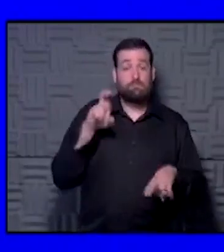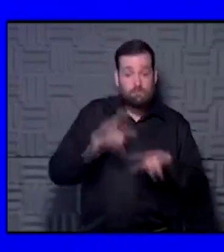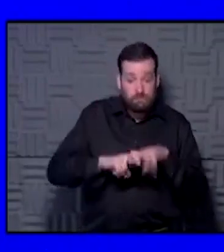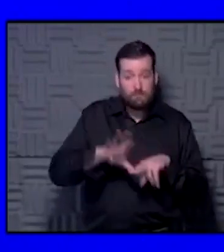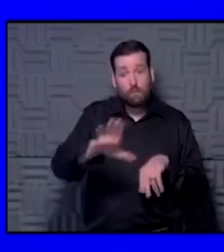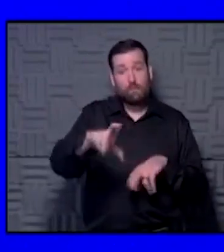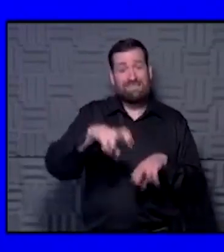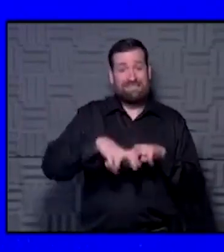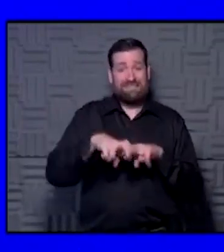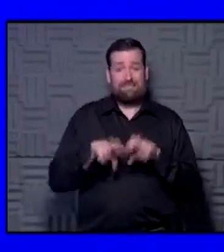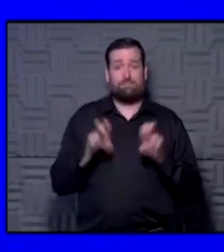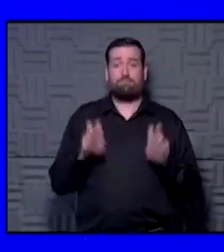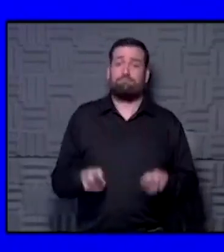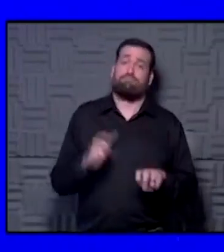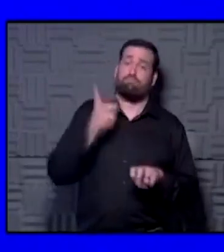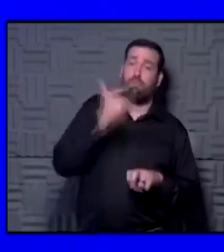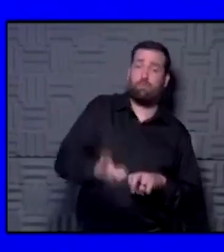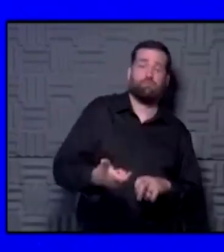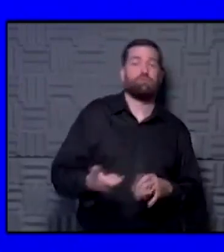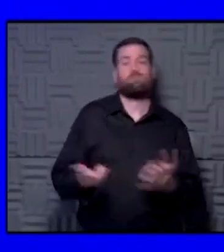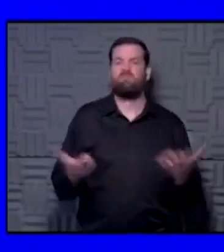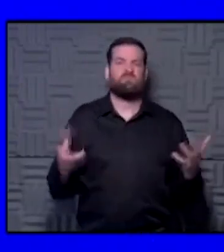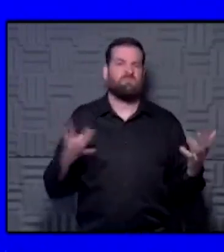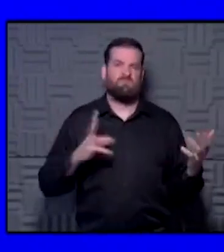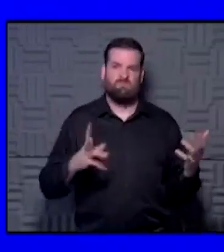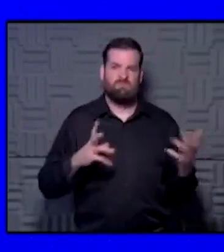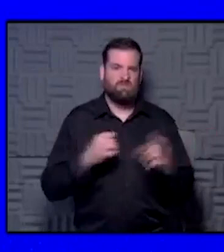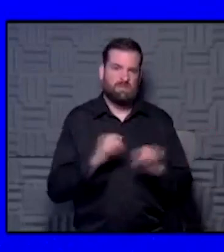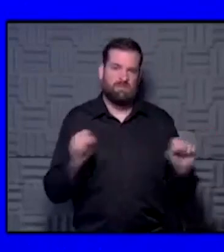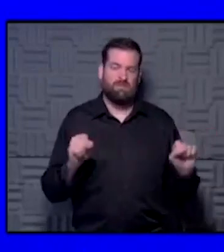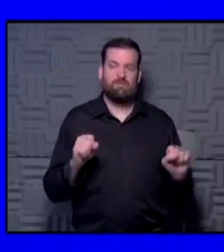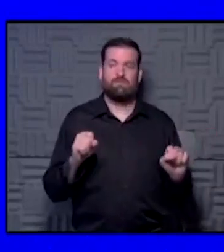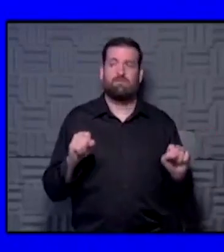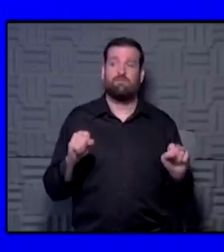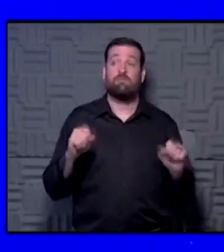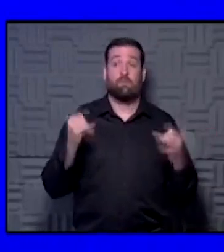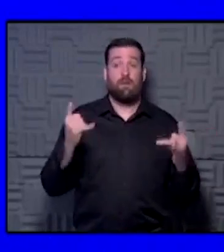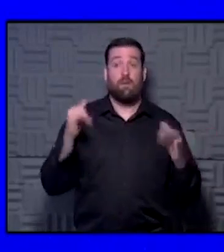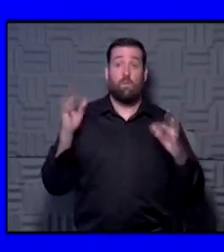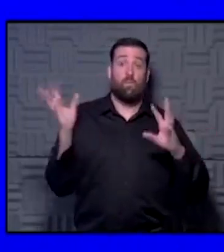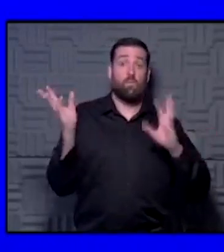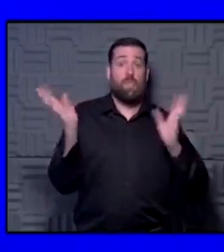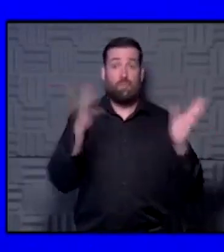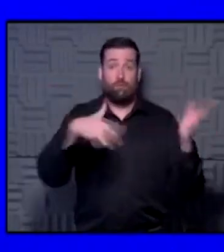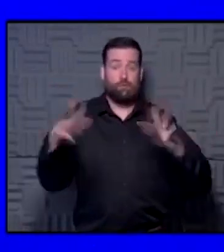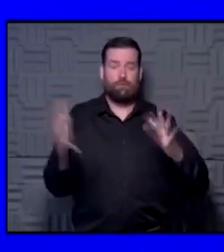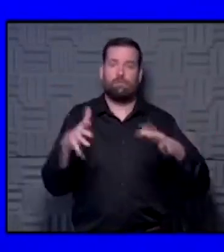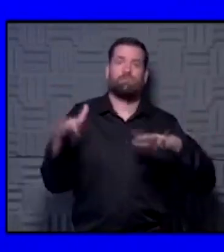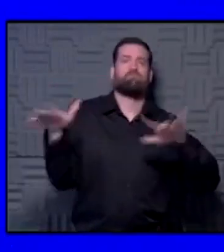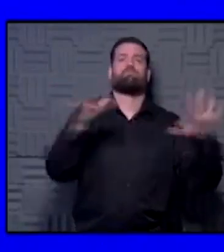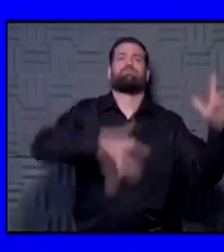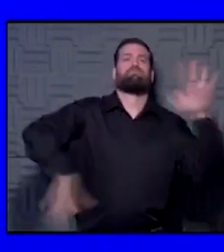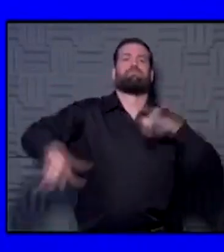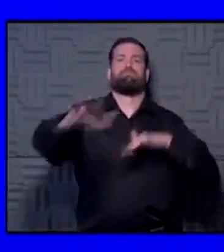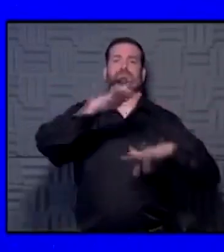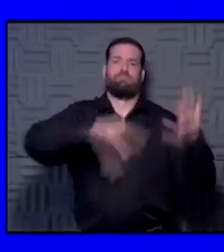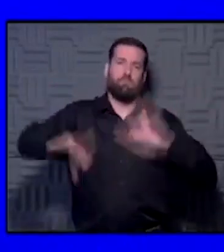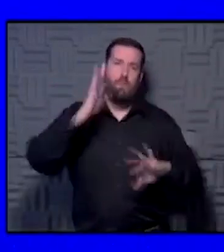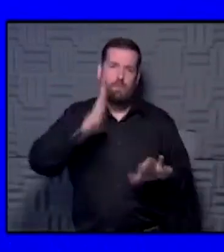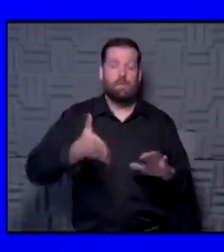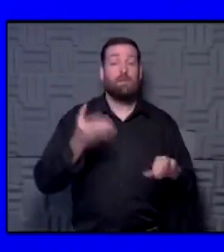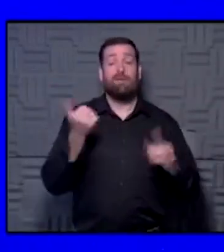your seat, you're probably going to be safe. With the weather as it is right now, there's probably going to be pretty turbulent airflow. Nothing's going to stay around very long. Any